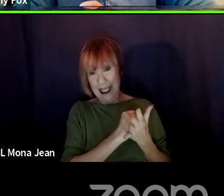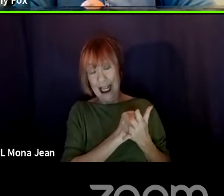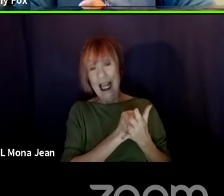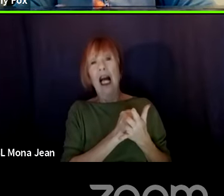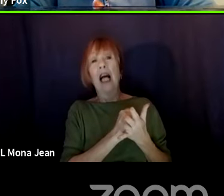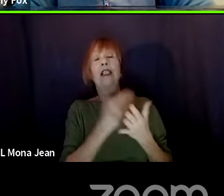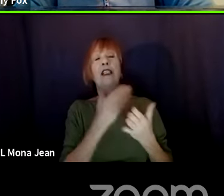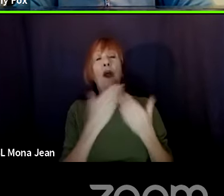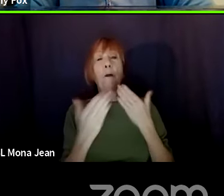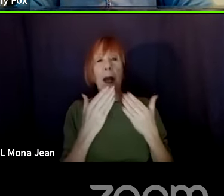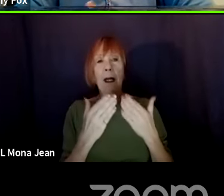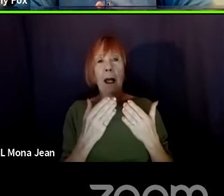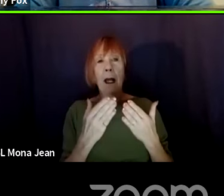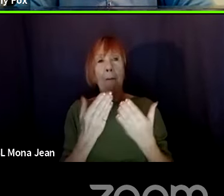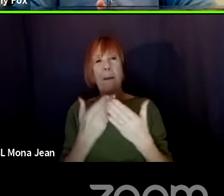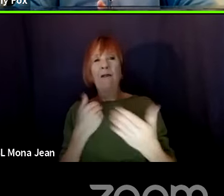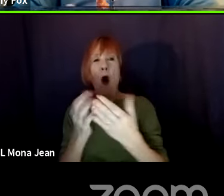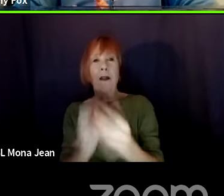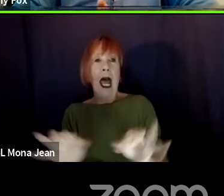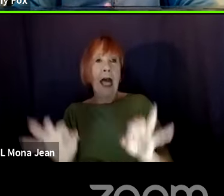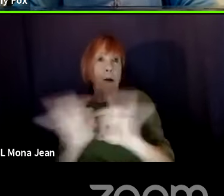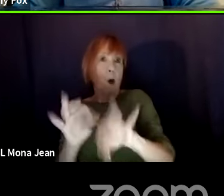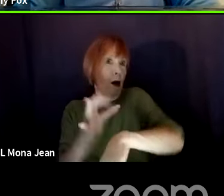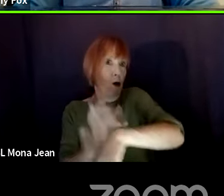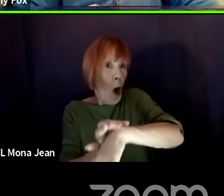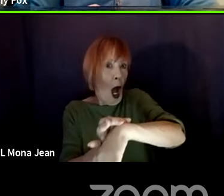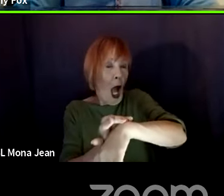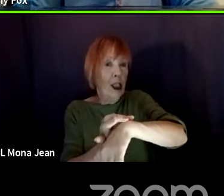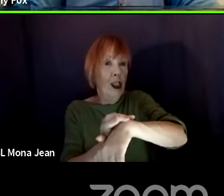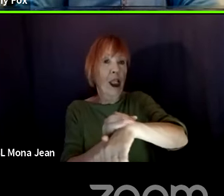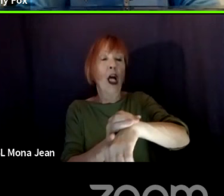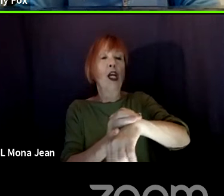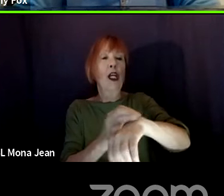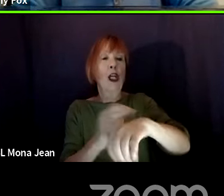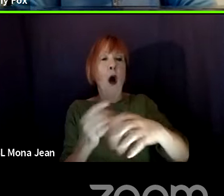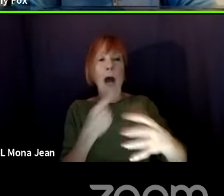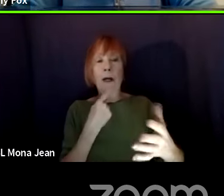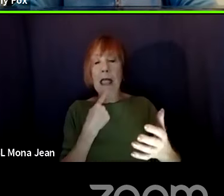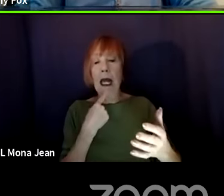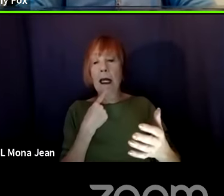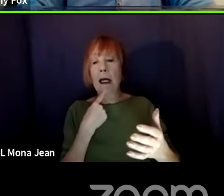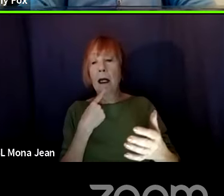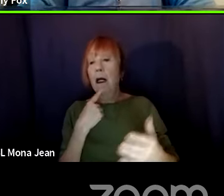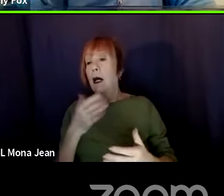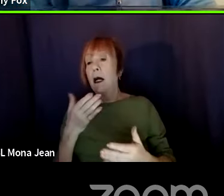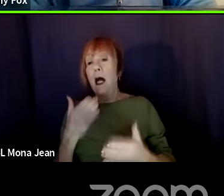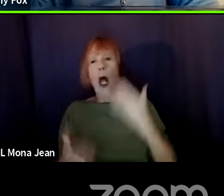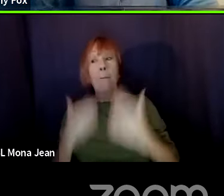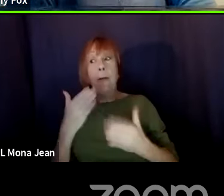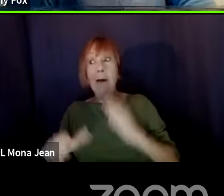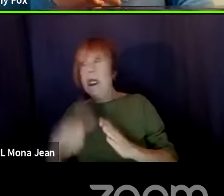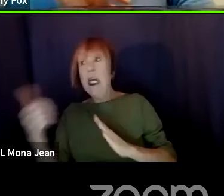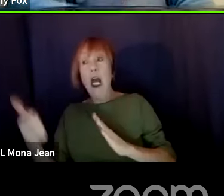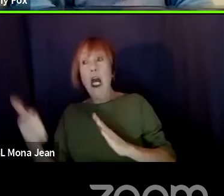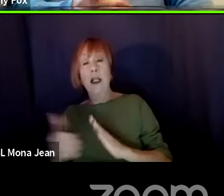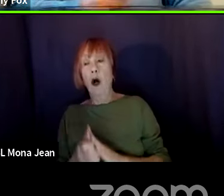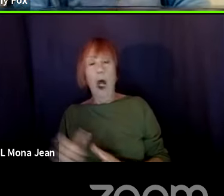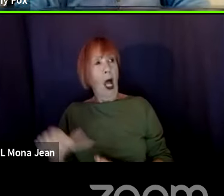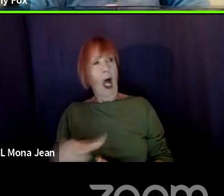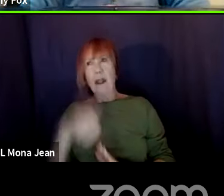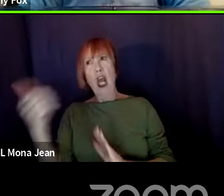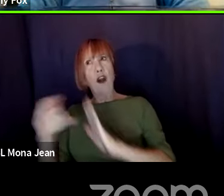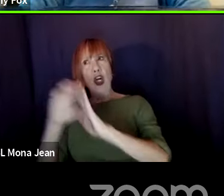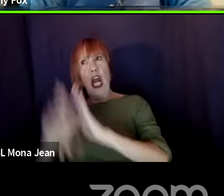in an action line, maybe another character notices the bulky watch on his wrist, right, or he, the character himself